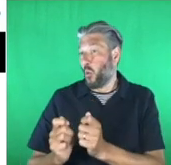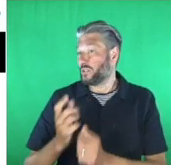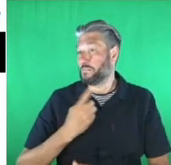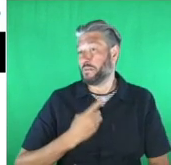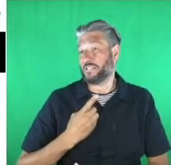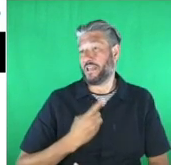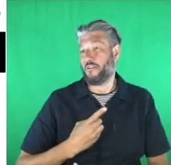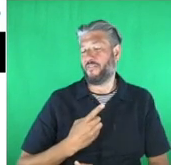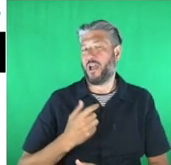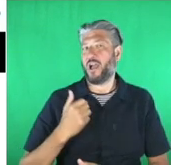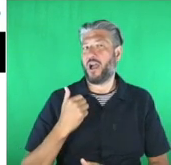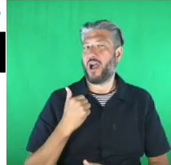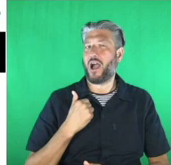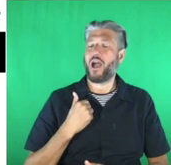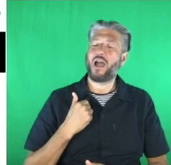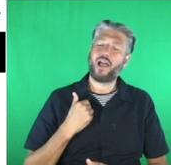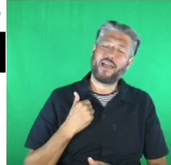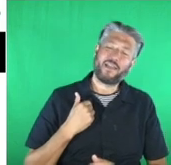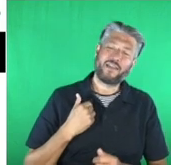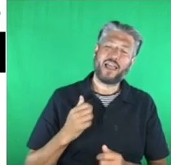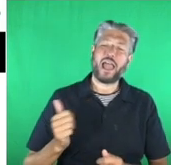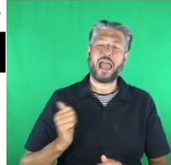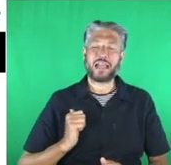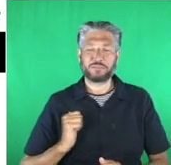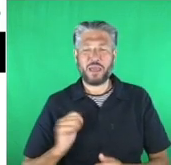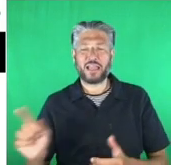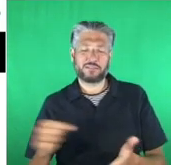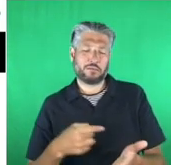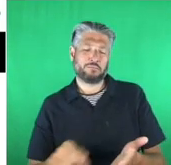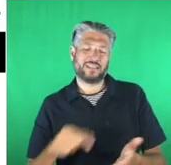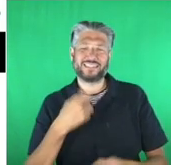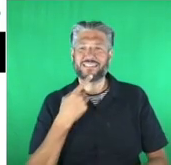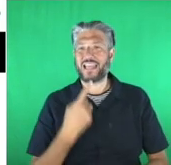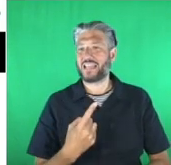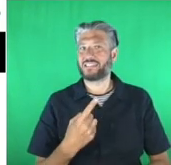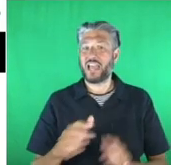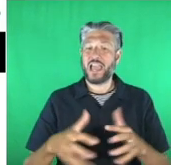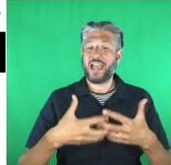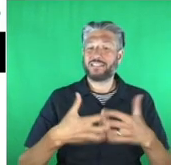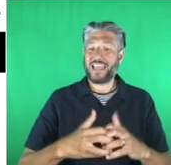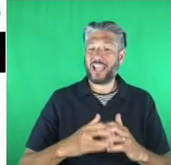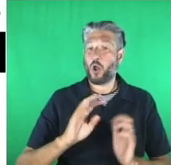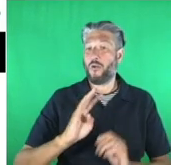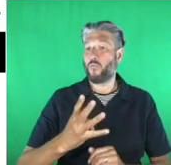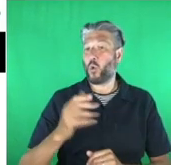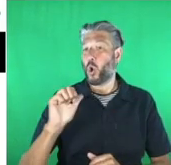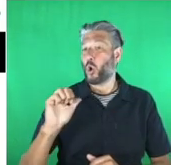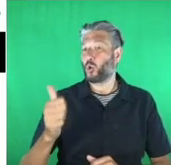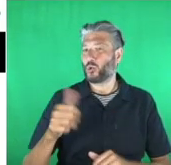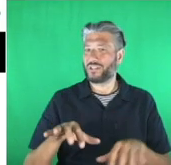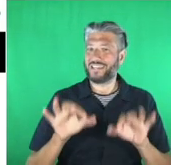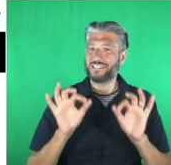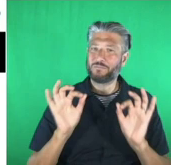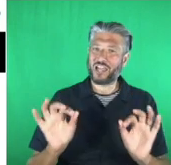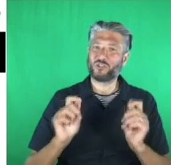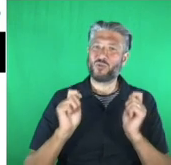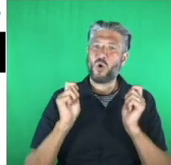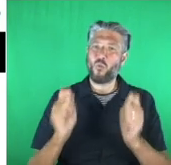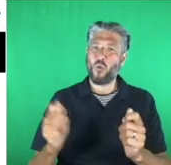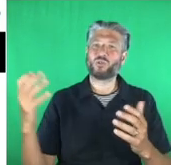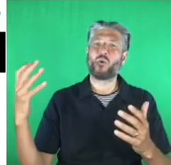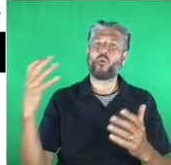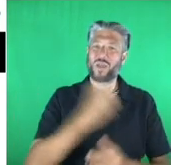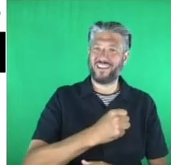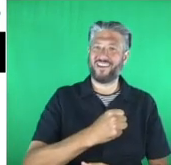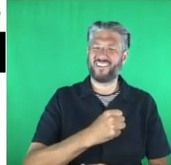that it will say Tech for Good Special Award winner. And so, you know, I